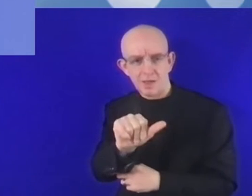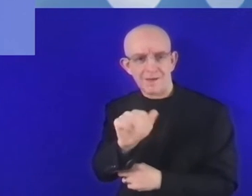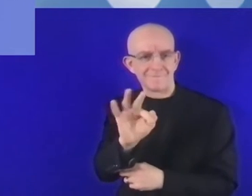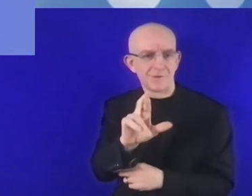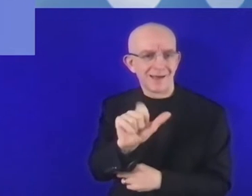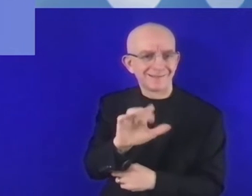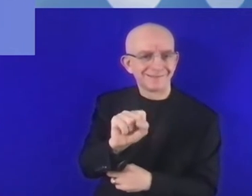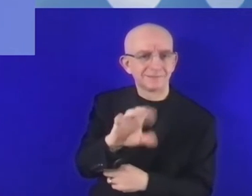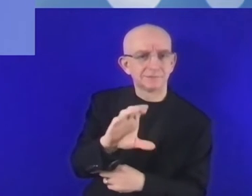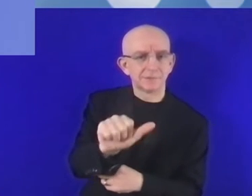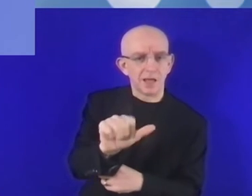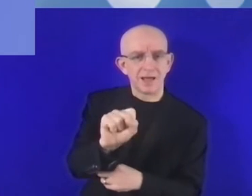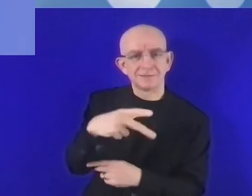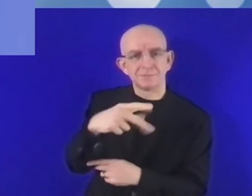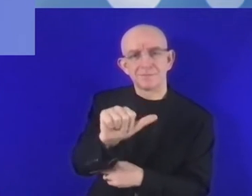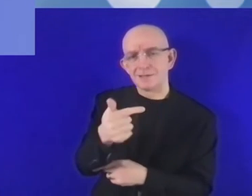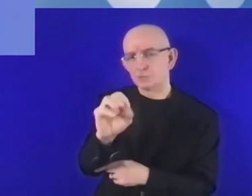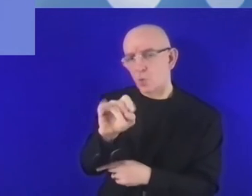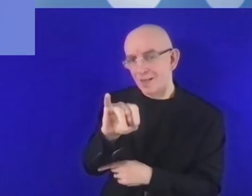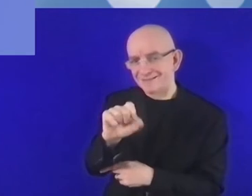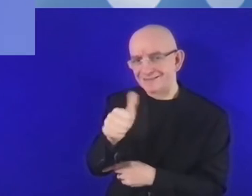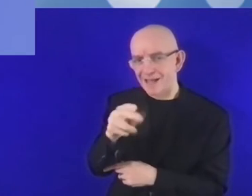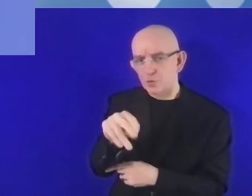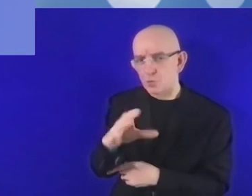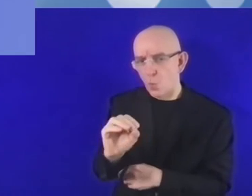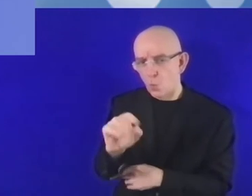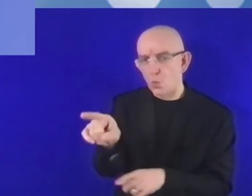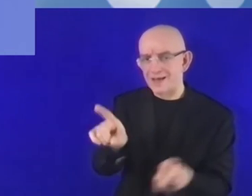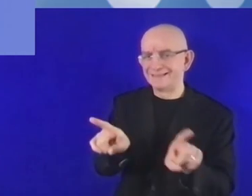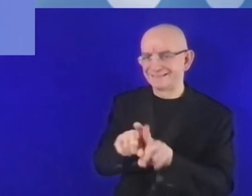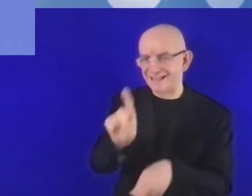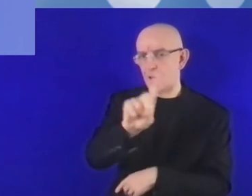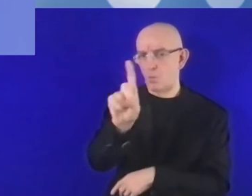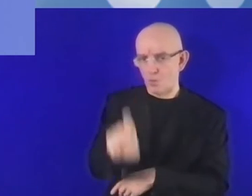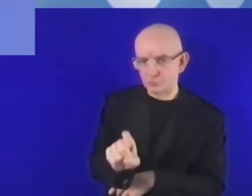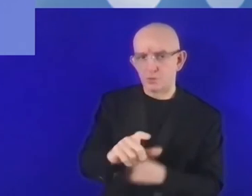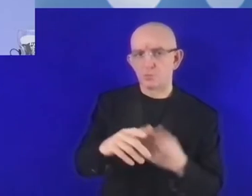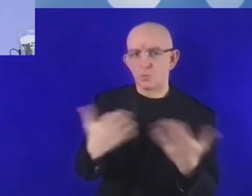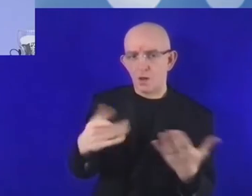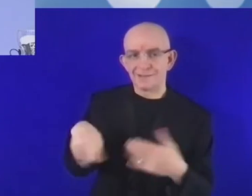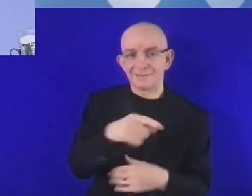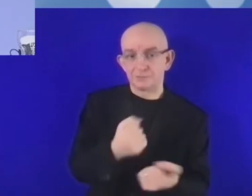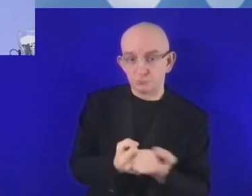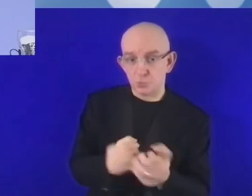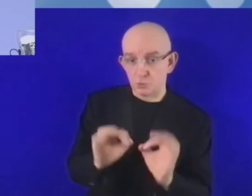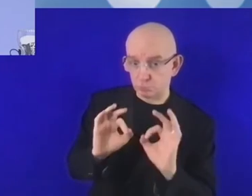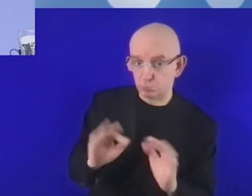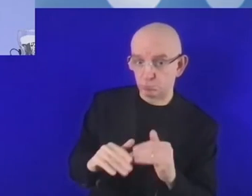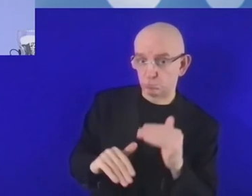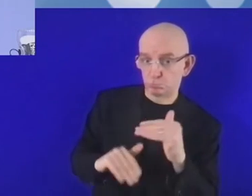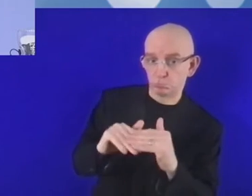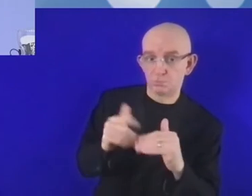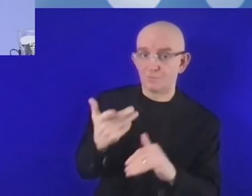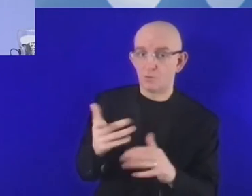digital technologies or maybe there is a time for improvement? Thank you. Thank you. very much, Minister. I